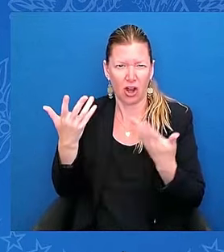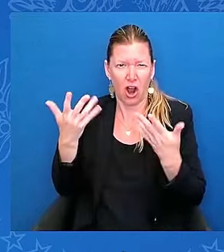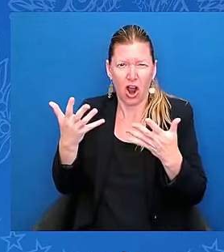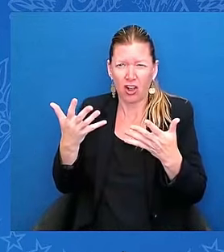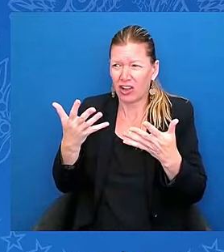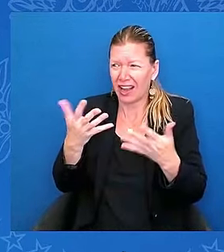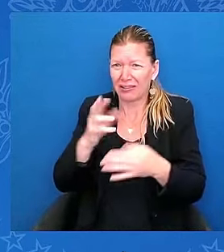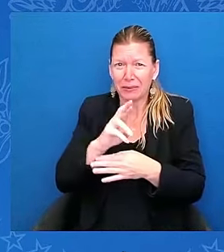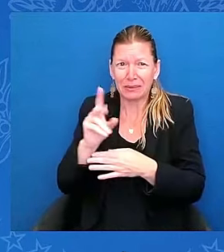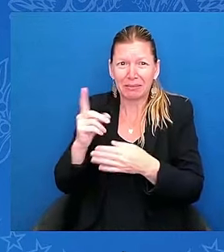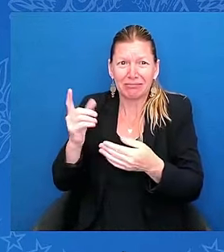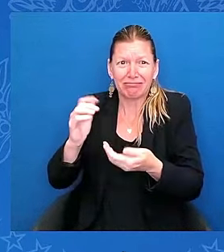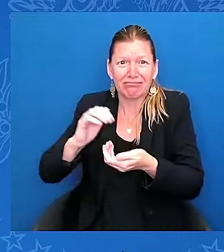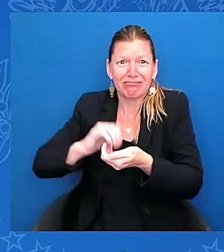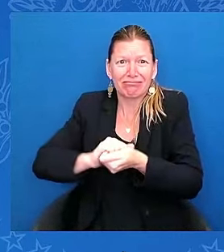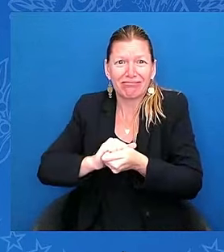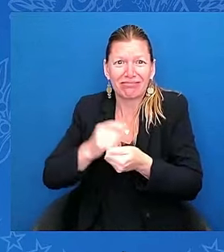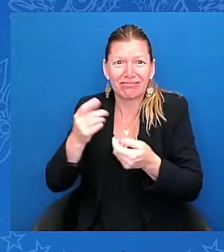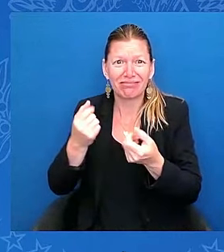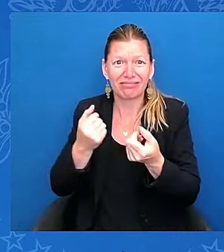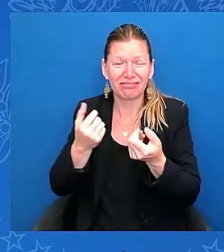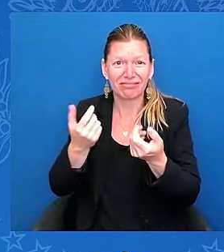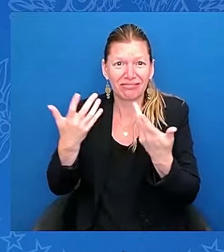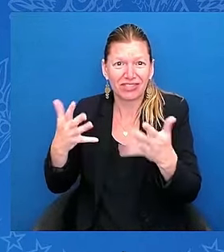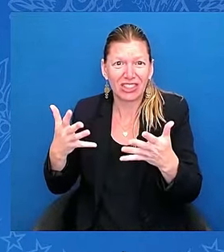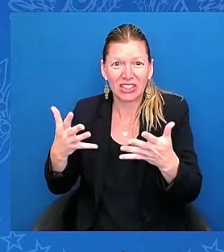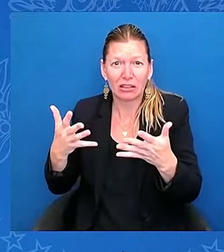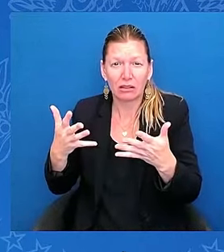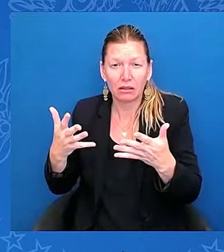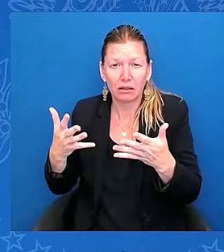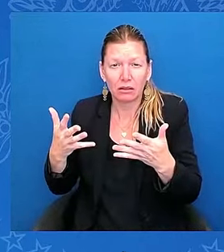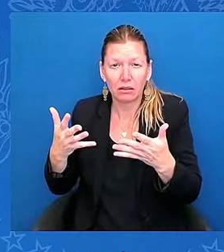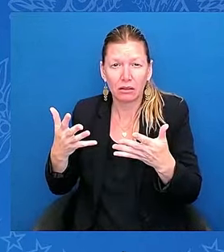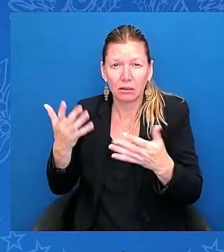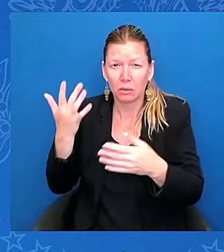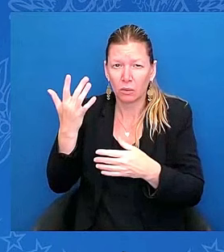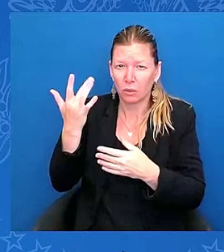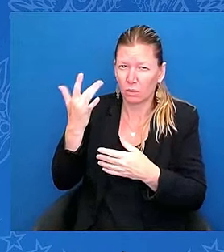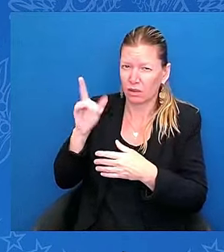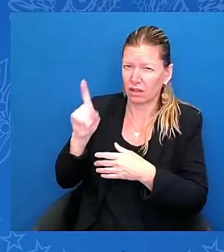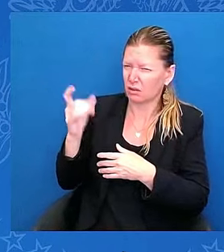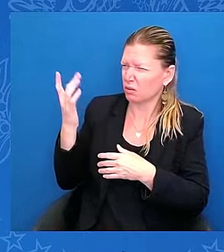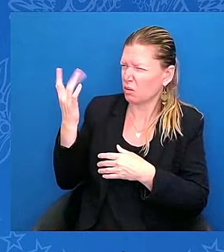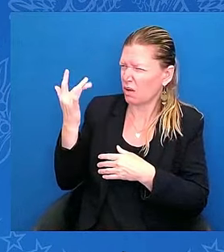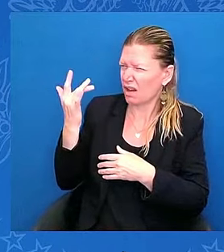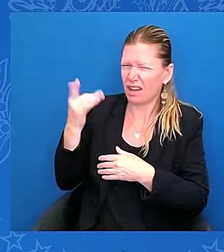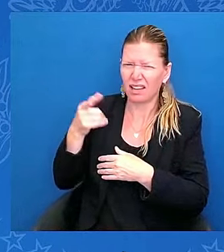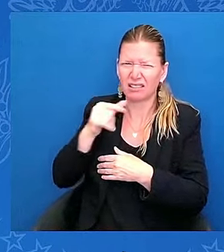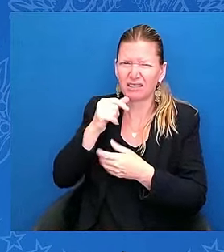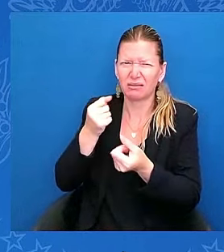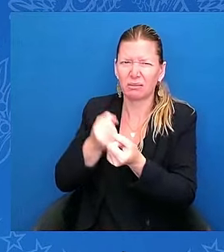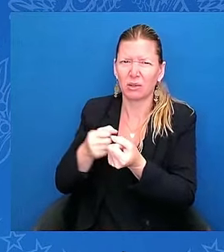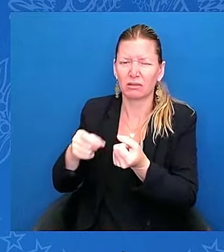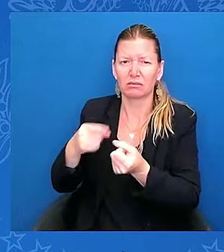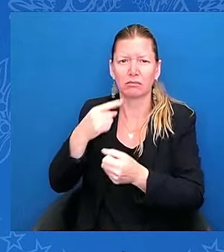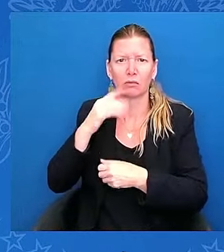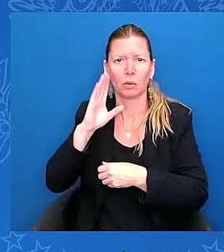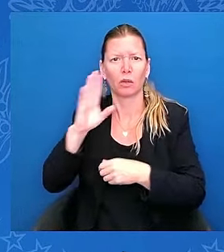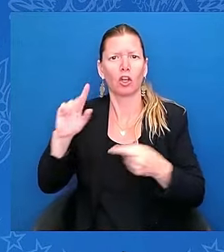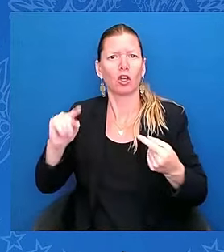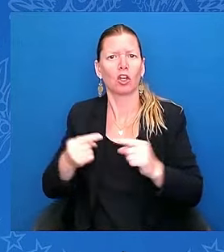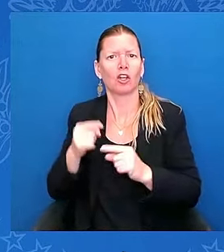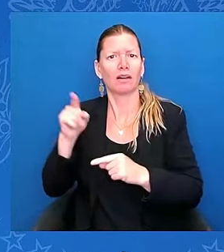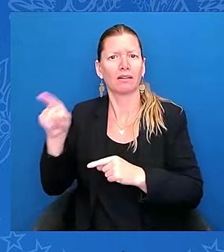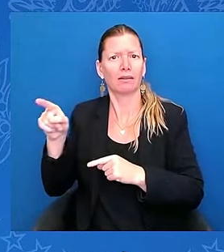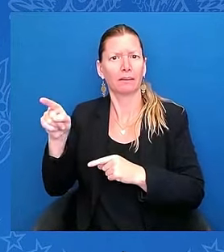he asked — when you ask why, he said it wouldn't — it would hurt him politically and help me instead. So much for Republicans caring about